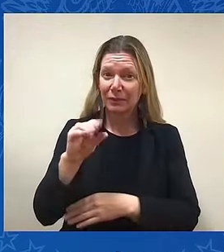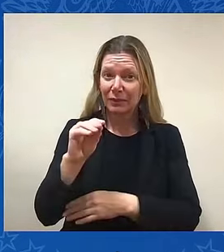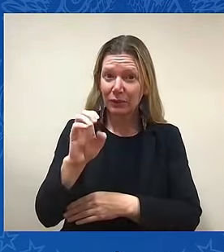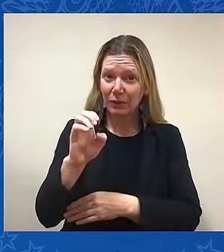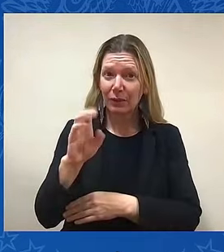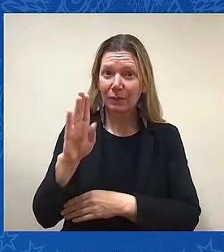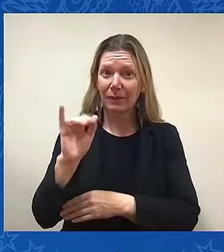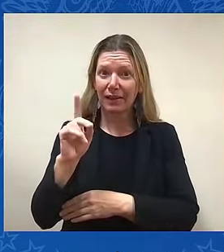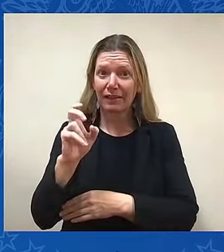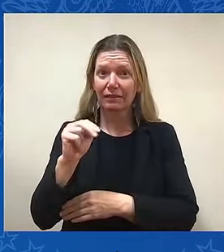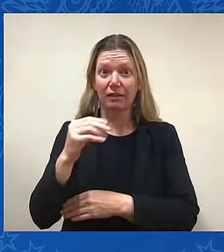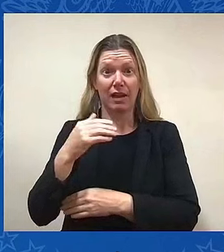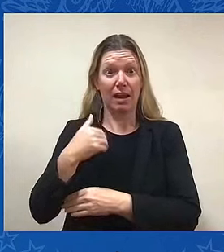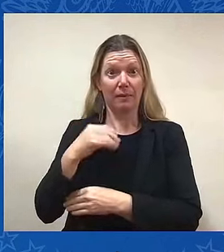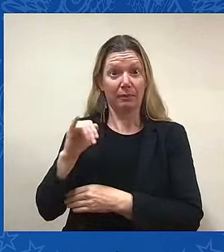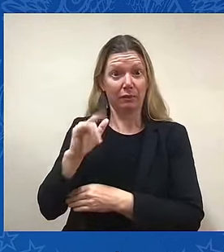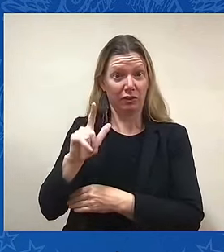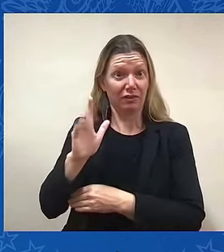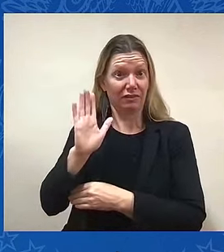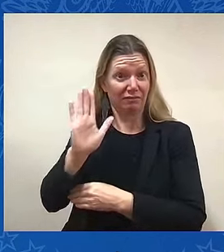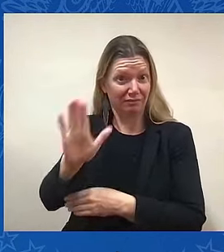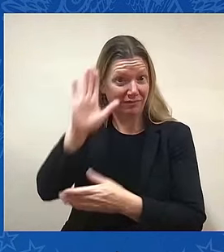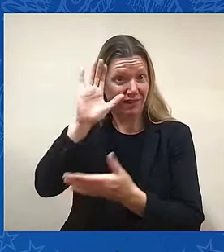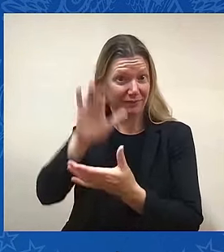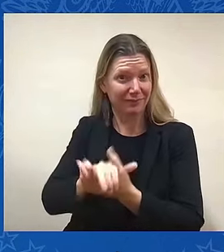I thank all the congressional leaders here today.